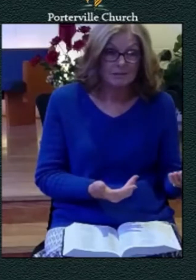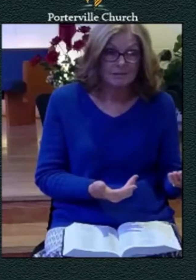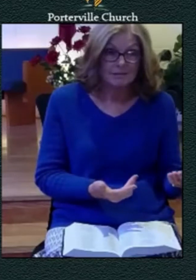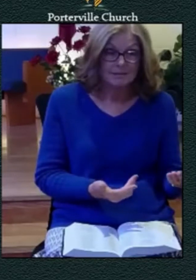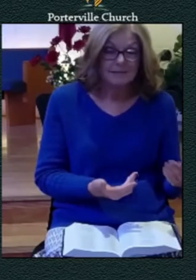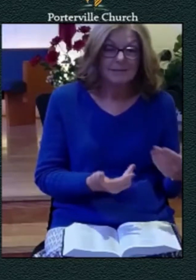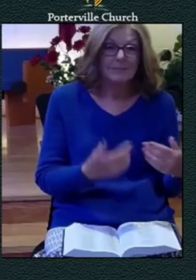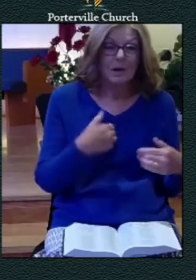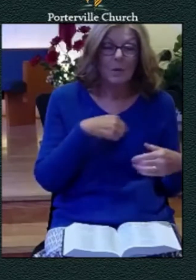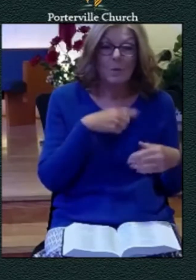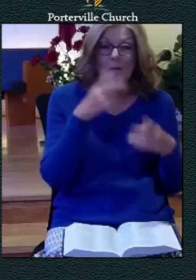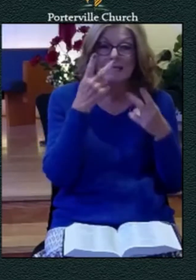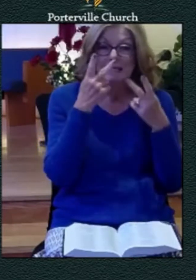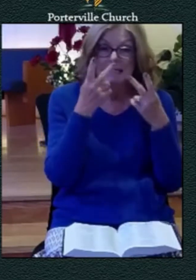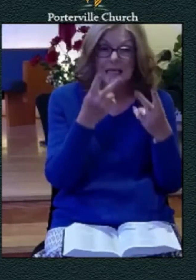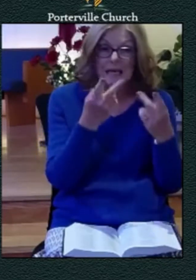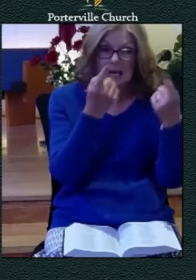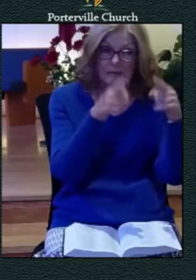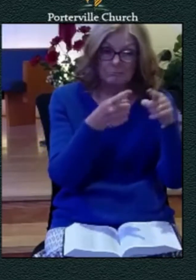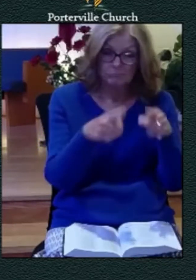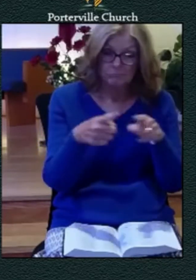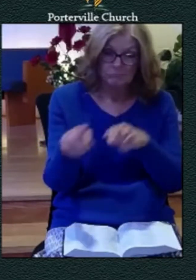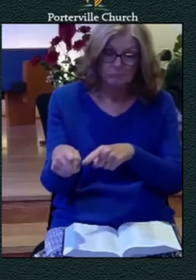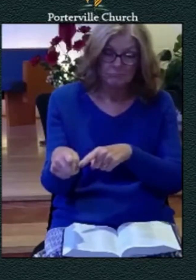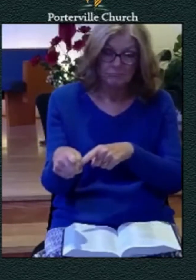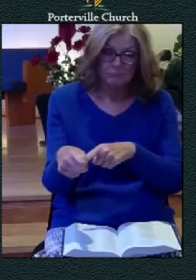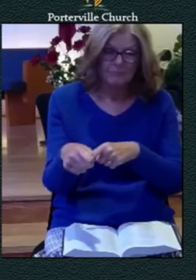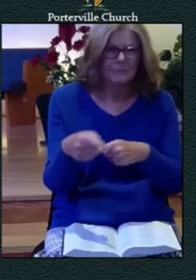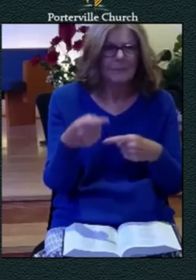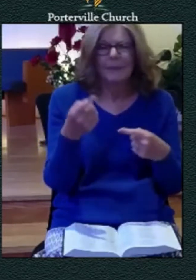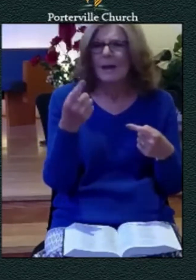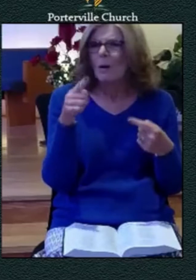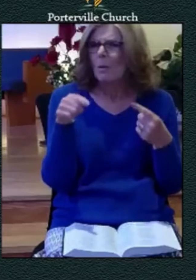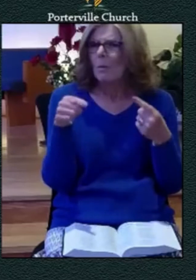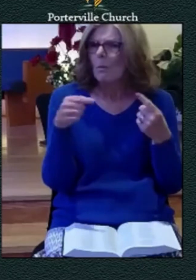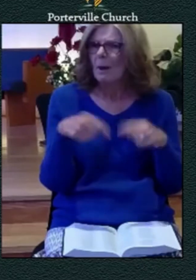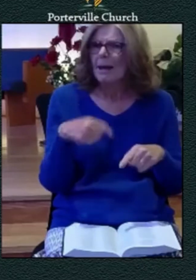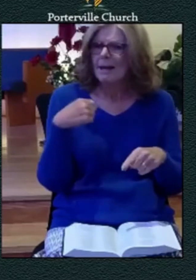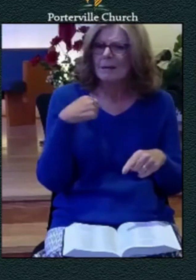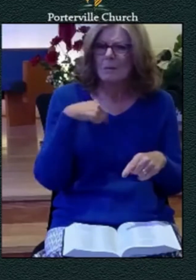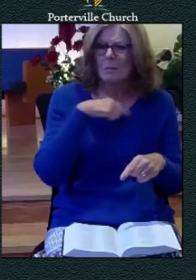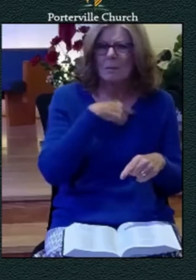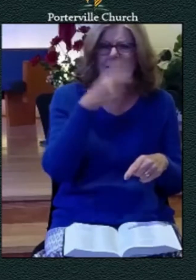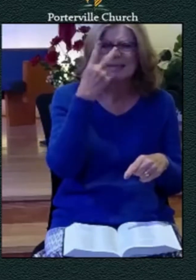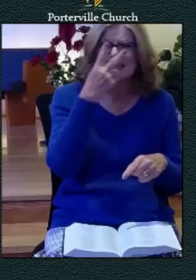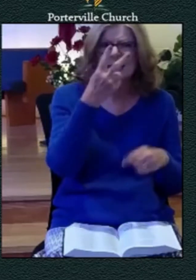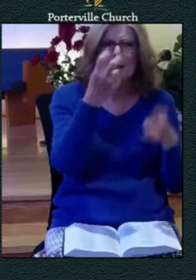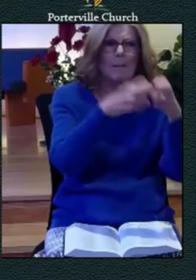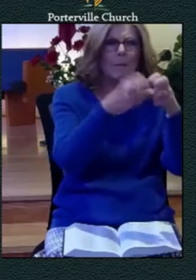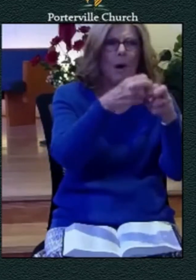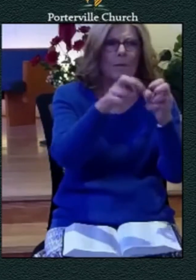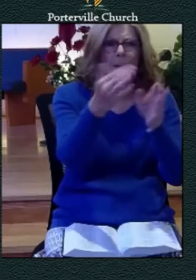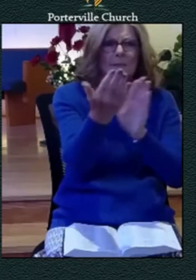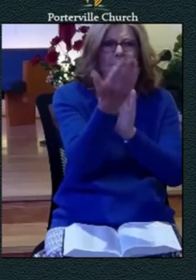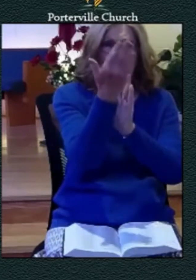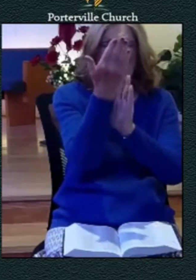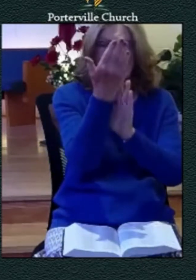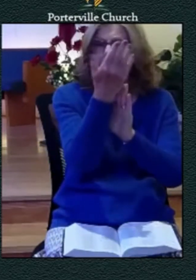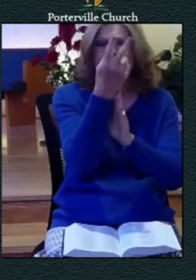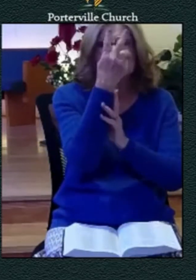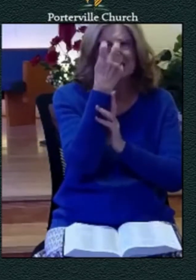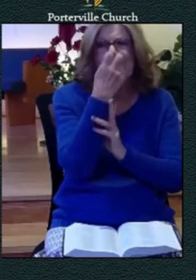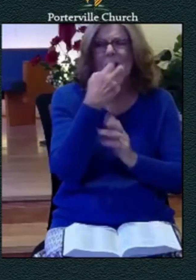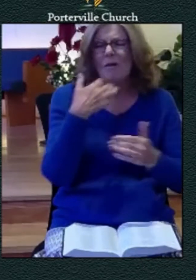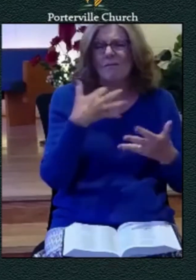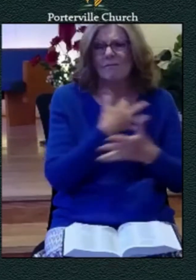and when we only see circumstances when we only see the problems that are in front of us doubts and fears take over and we